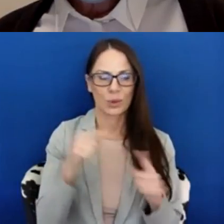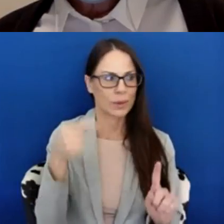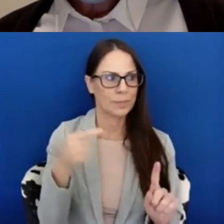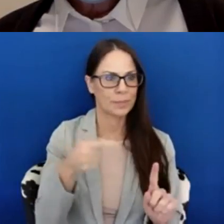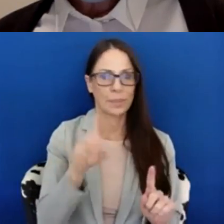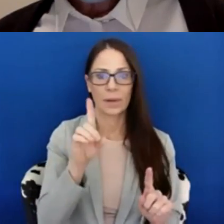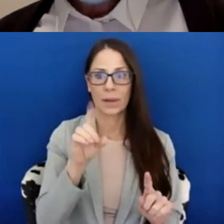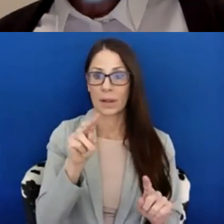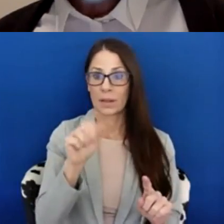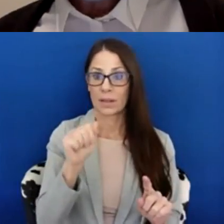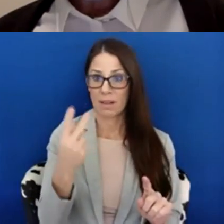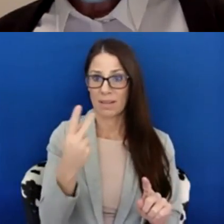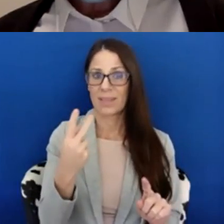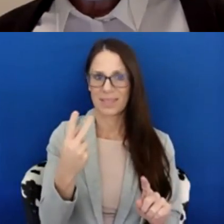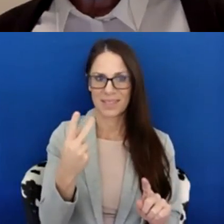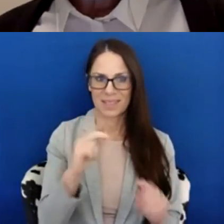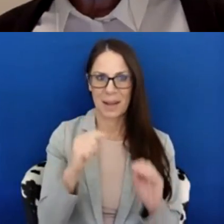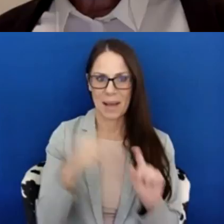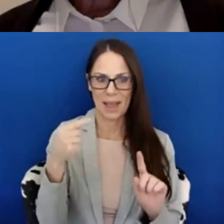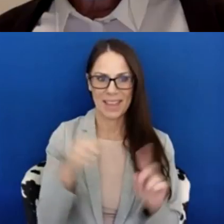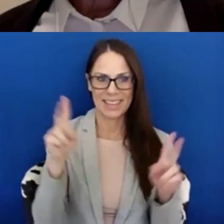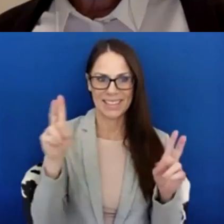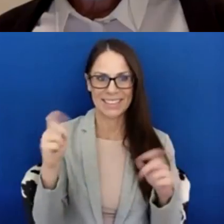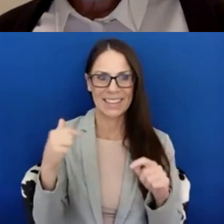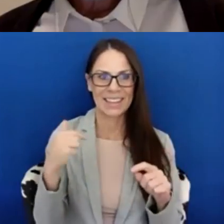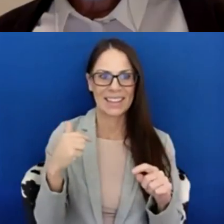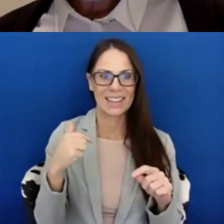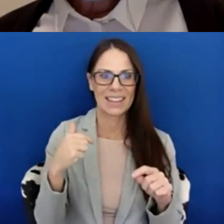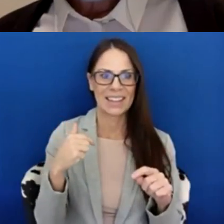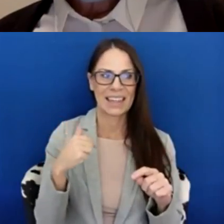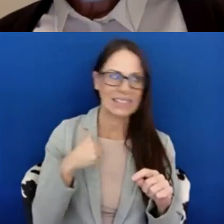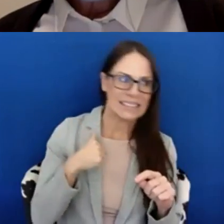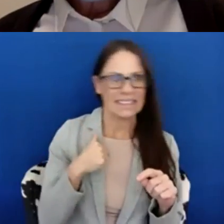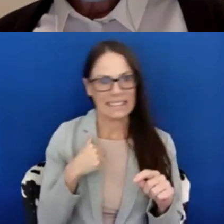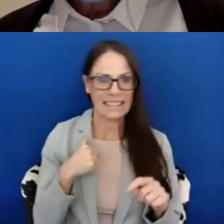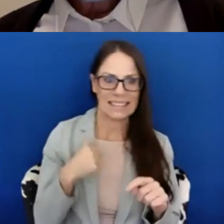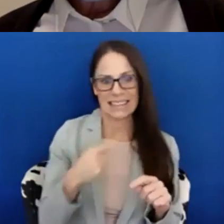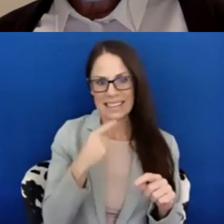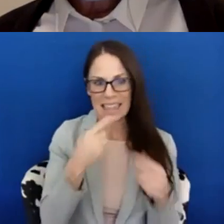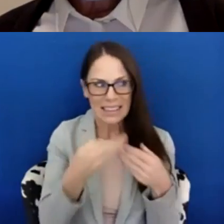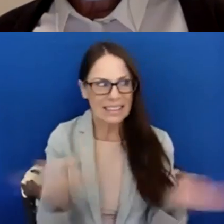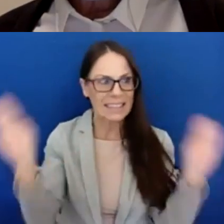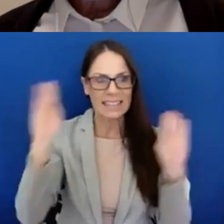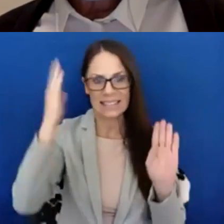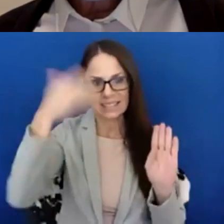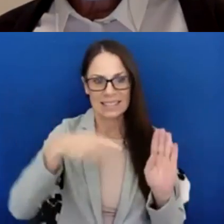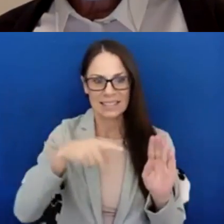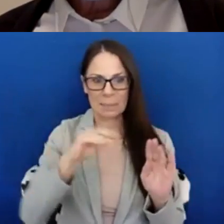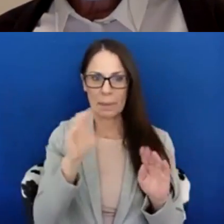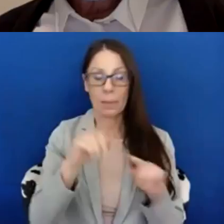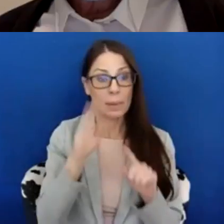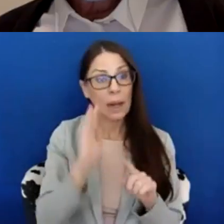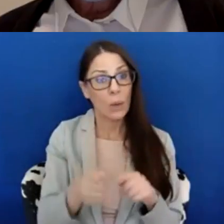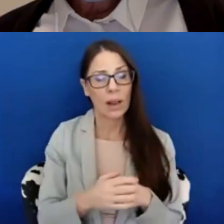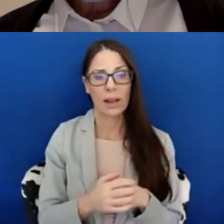Donna about this. I'm a little hesitant to say it in public, but, um, I will. Um, and that